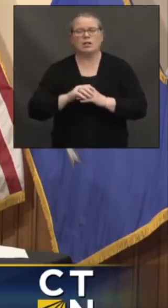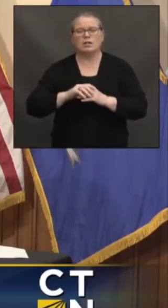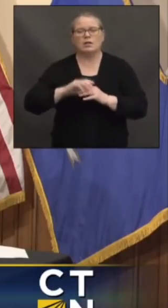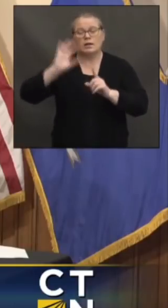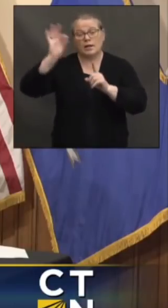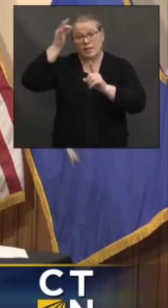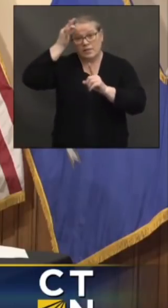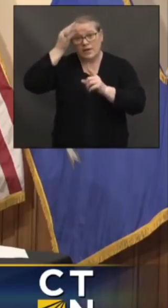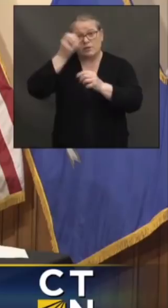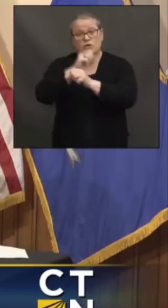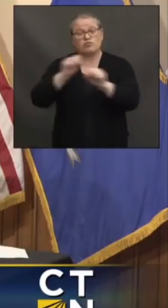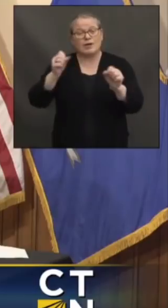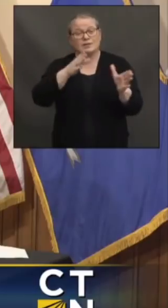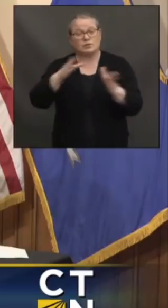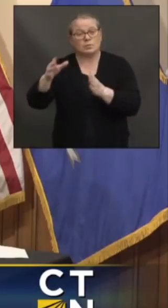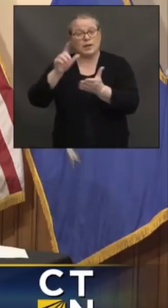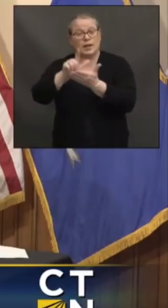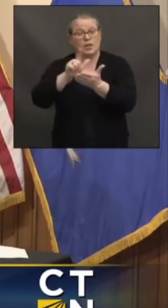this year and next?